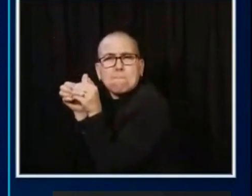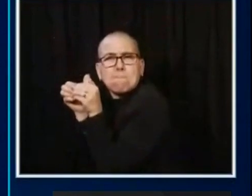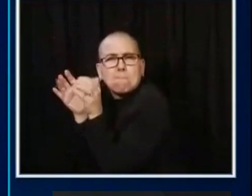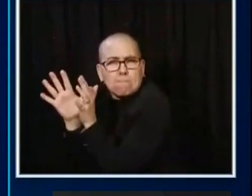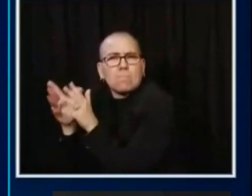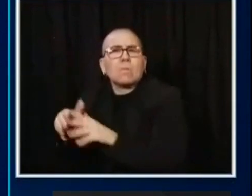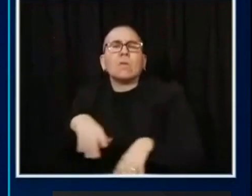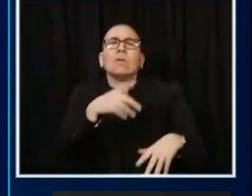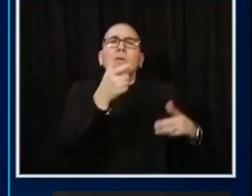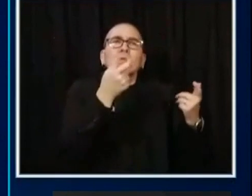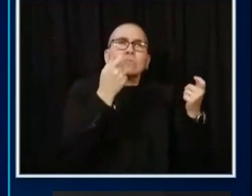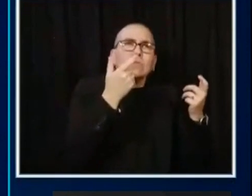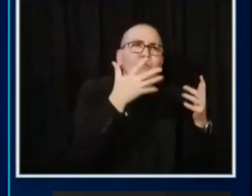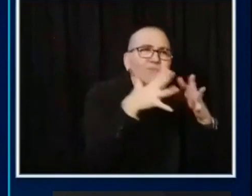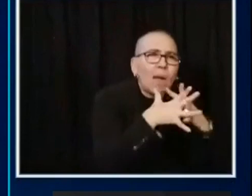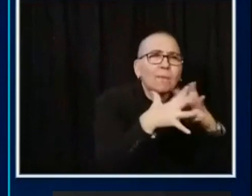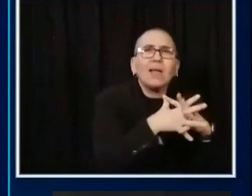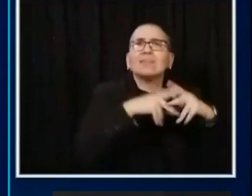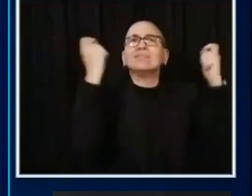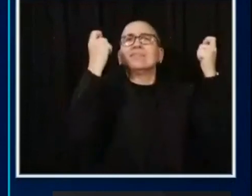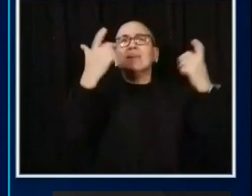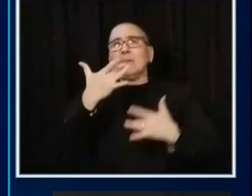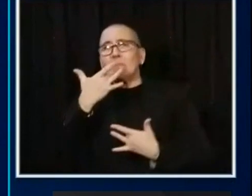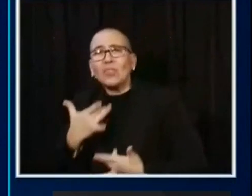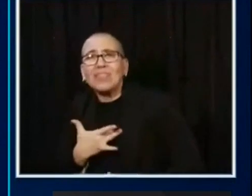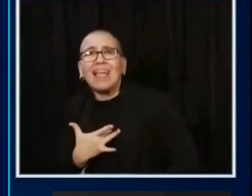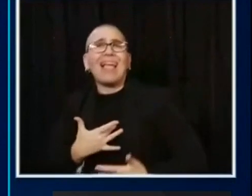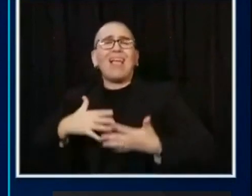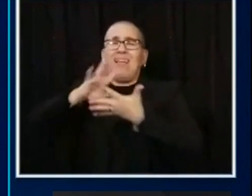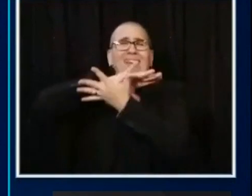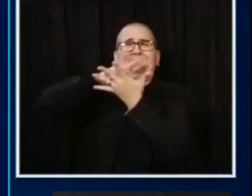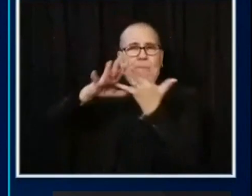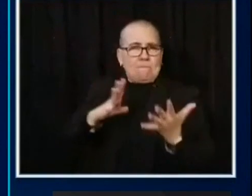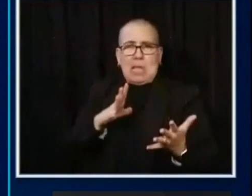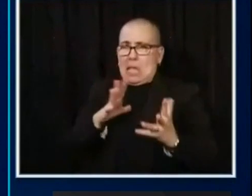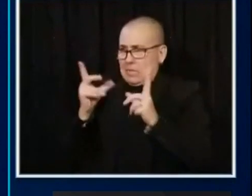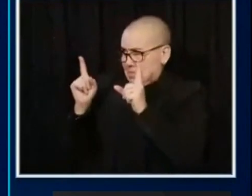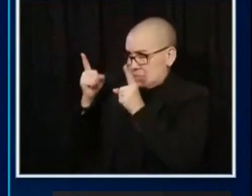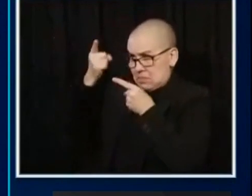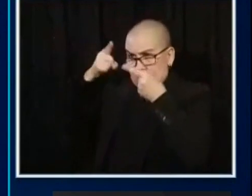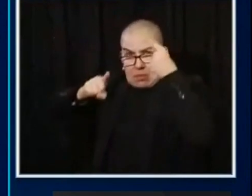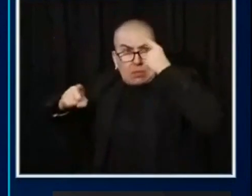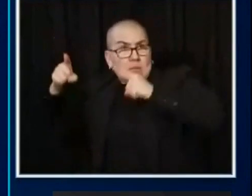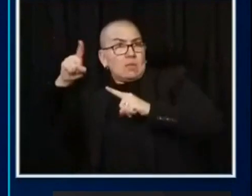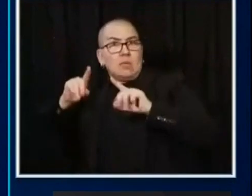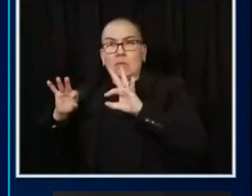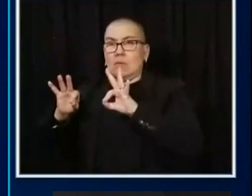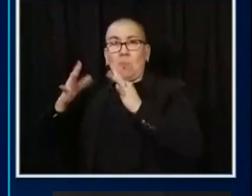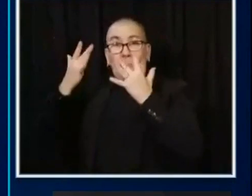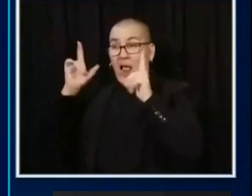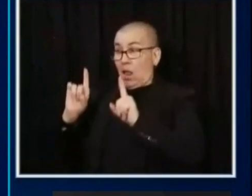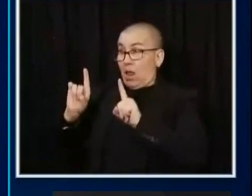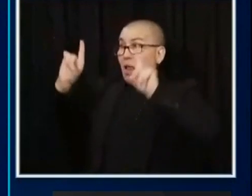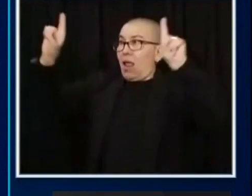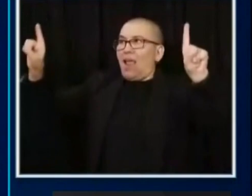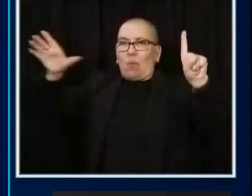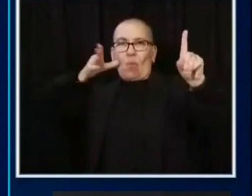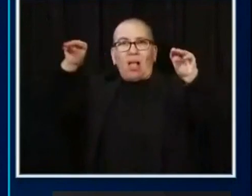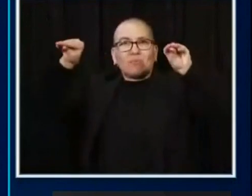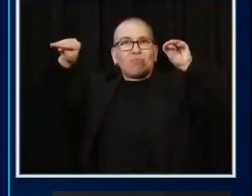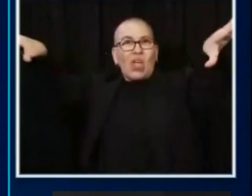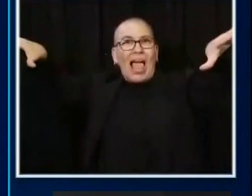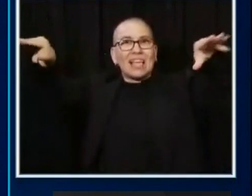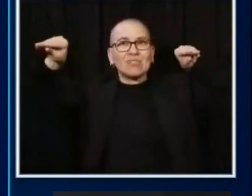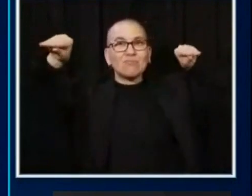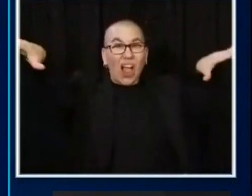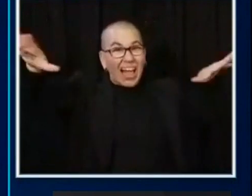like that. Those are those we still need to keep an eye on. And I think the good news is the times when that would be the most prevalent over the